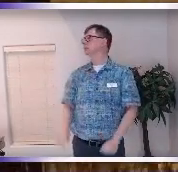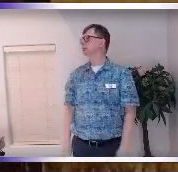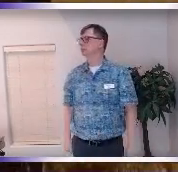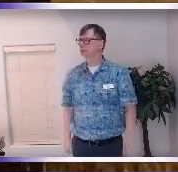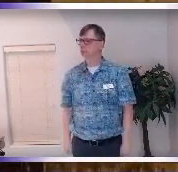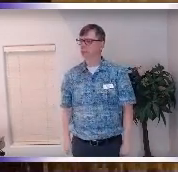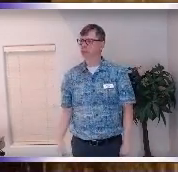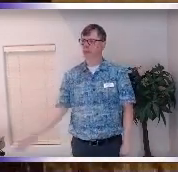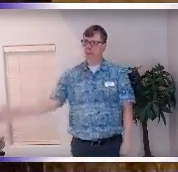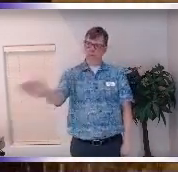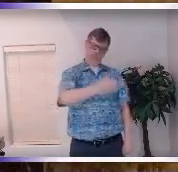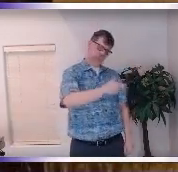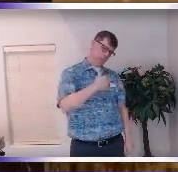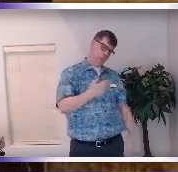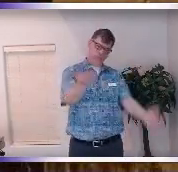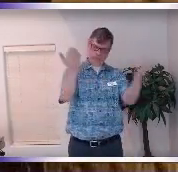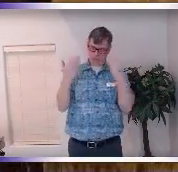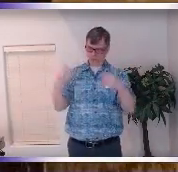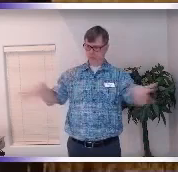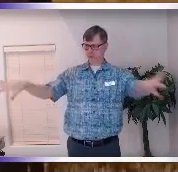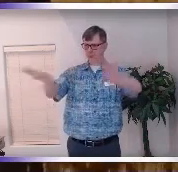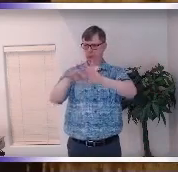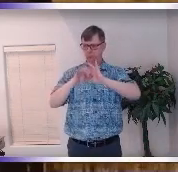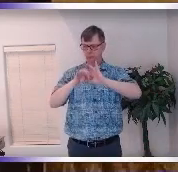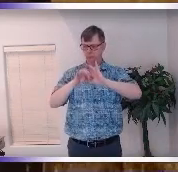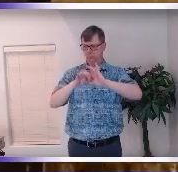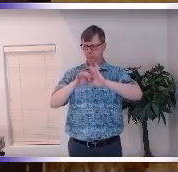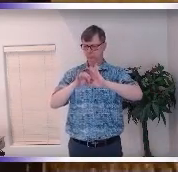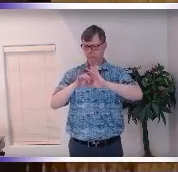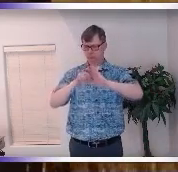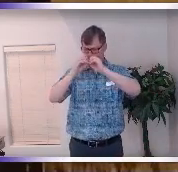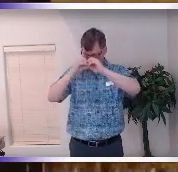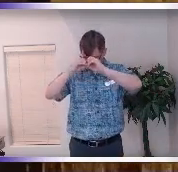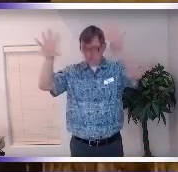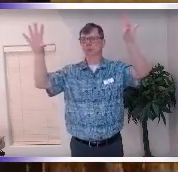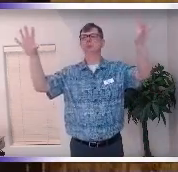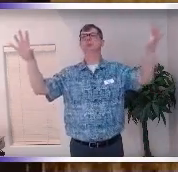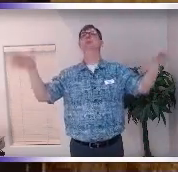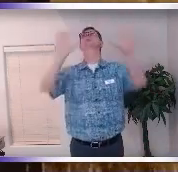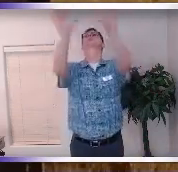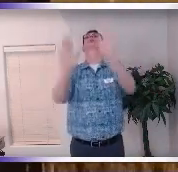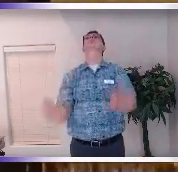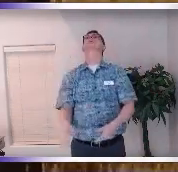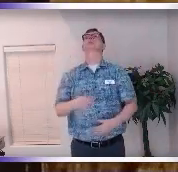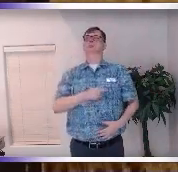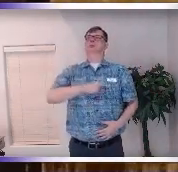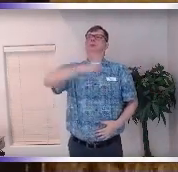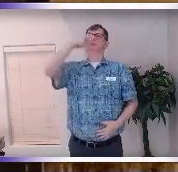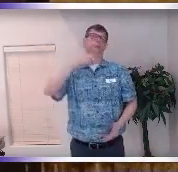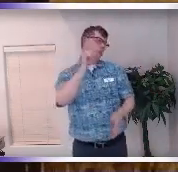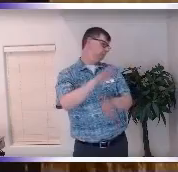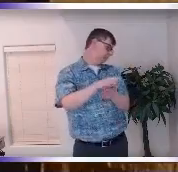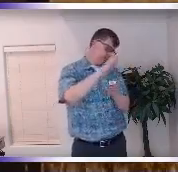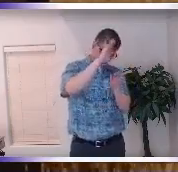and we as we come together and manifest our greatest desires and we come here to study